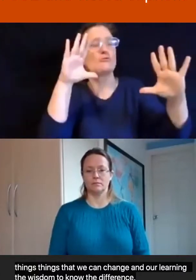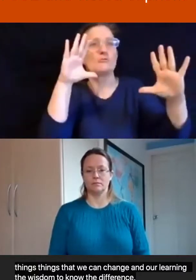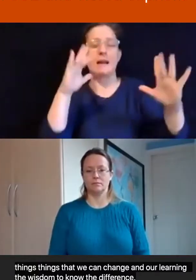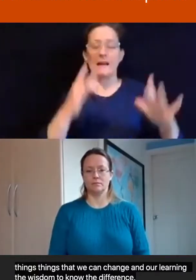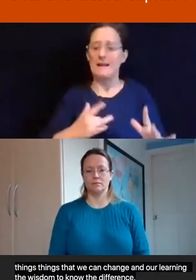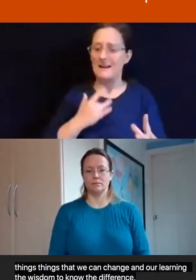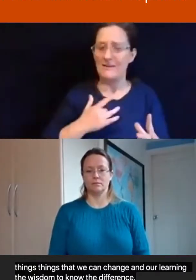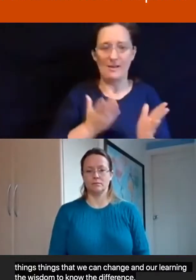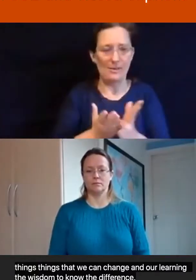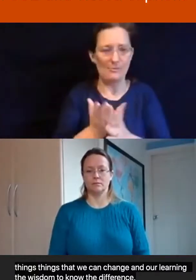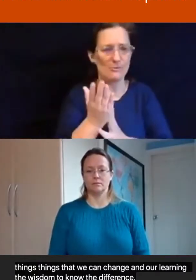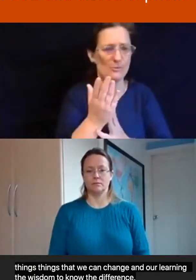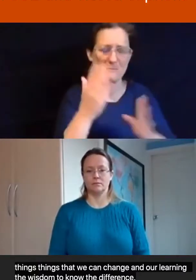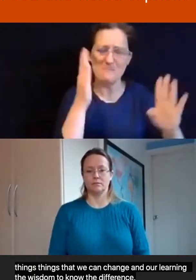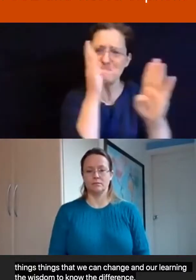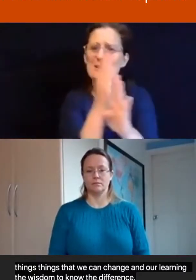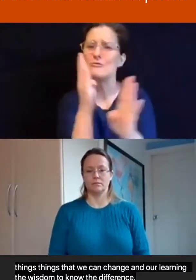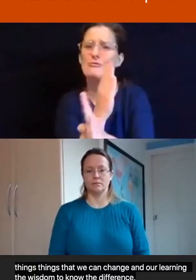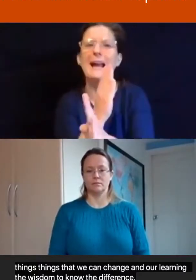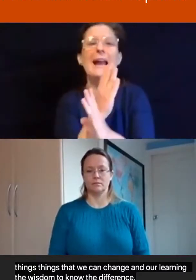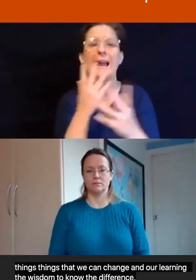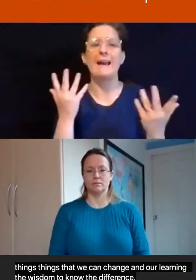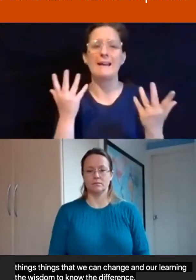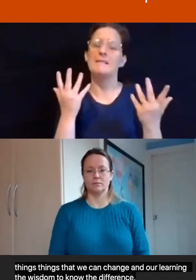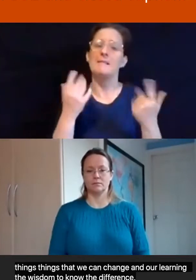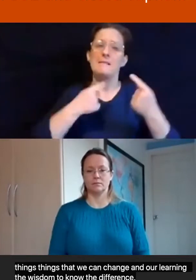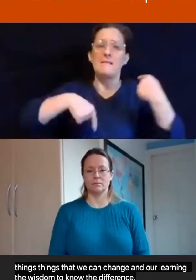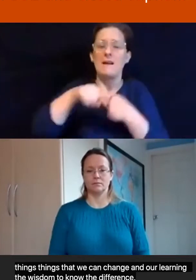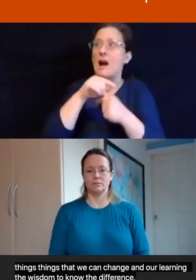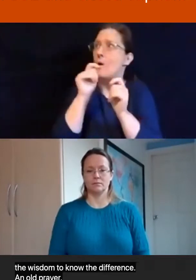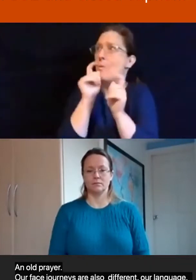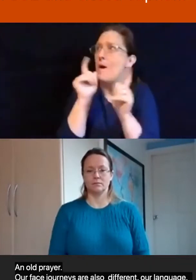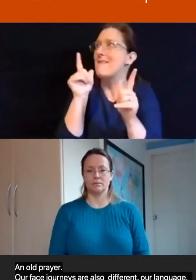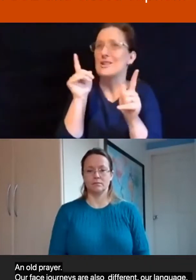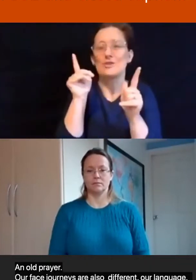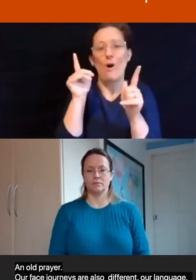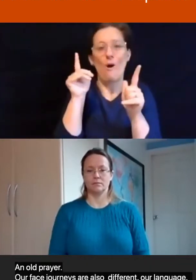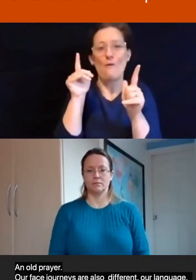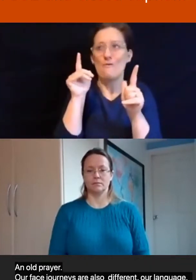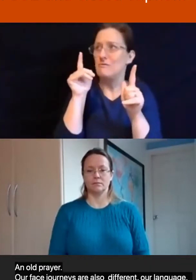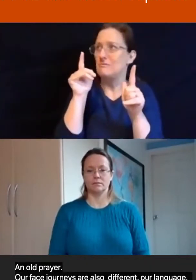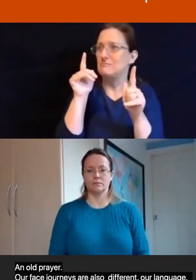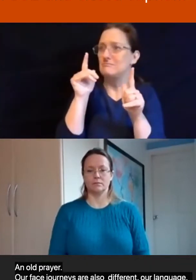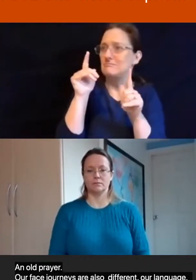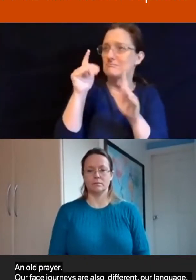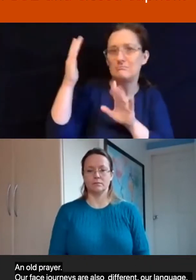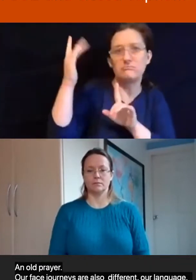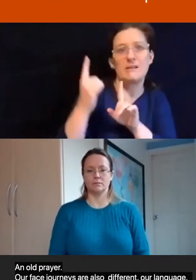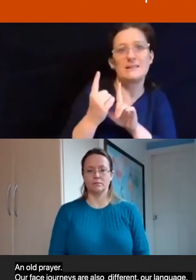of things, our awareness of the presence in daily life,